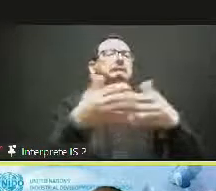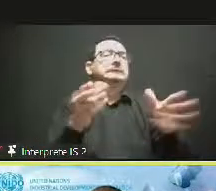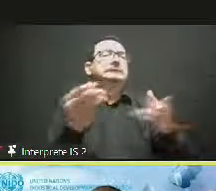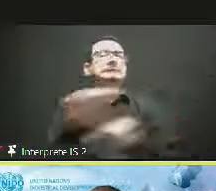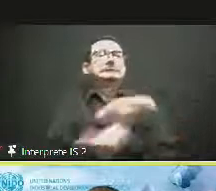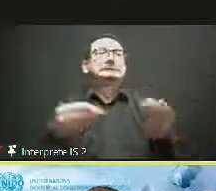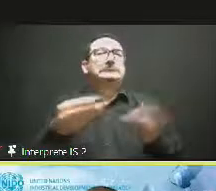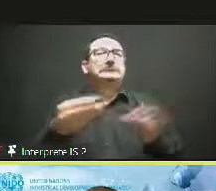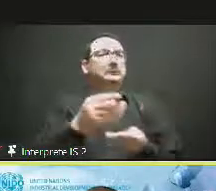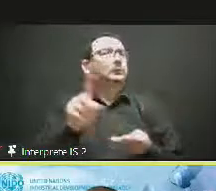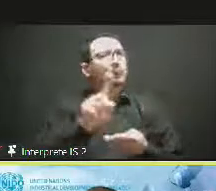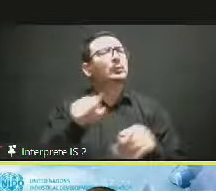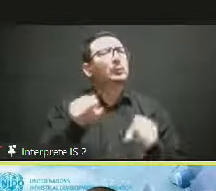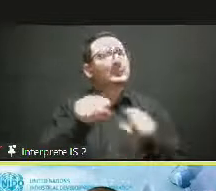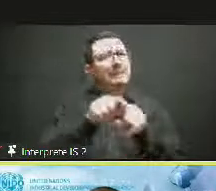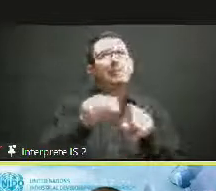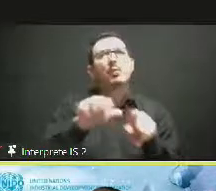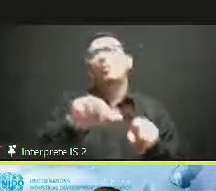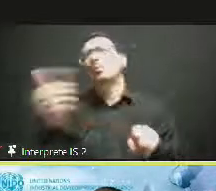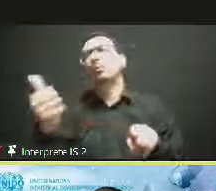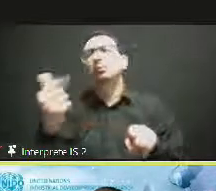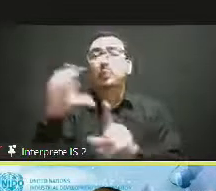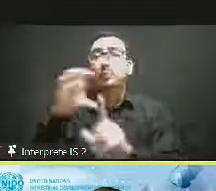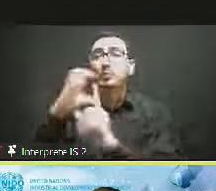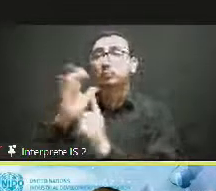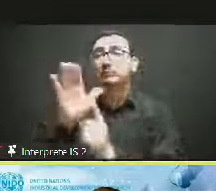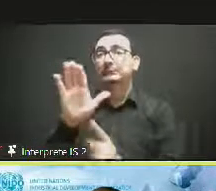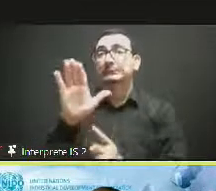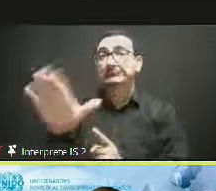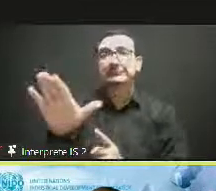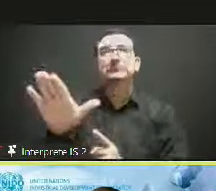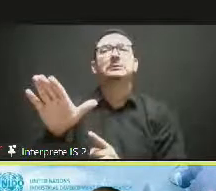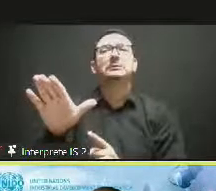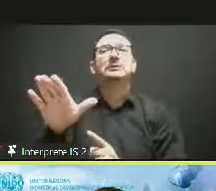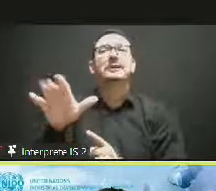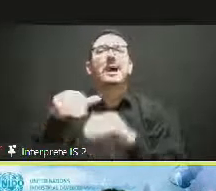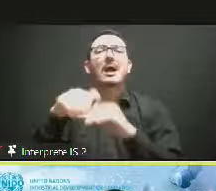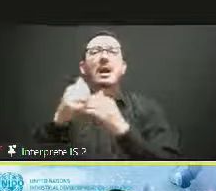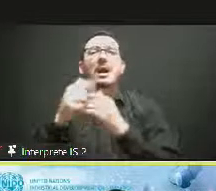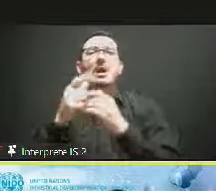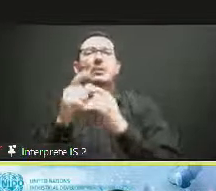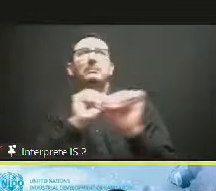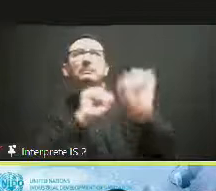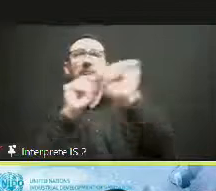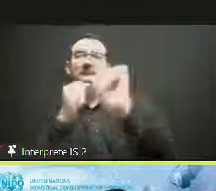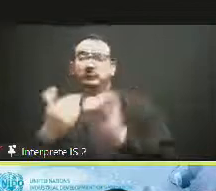the digital heritage with this type of interventions.